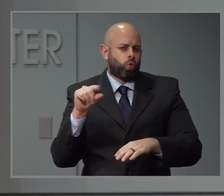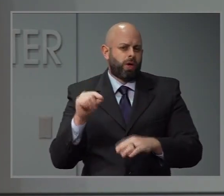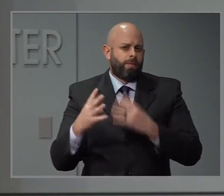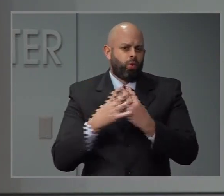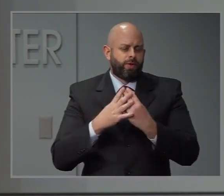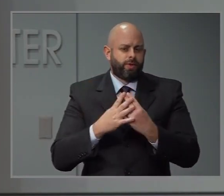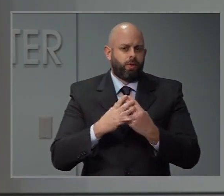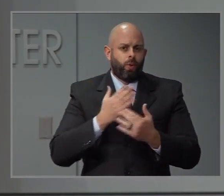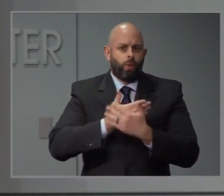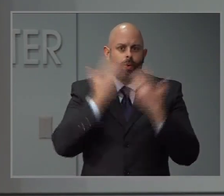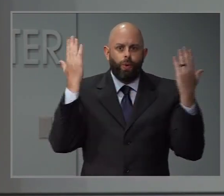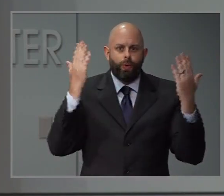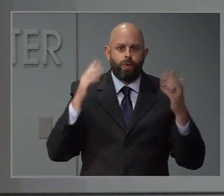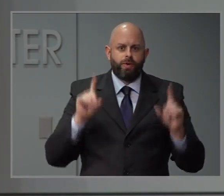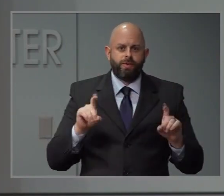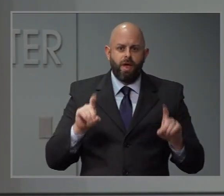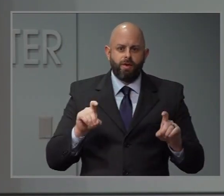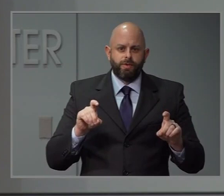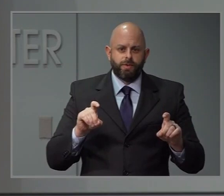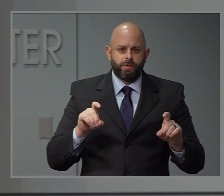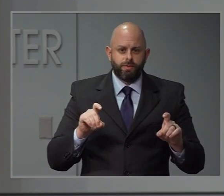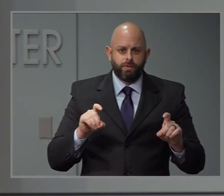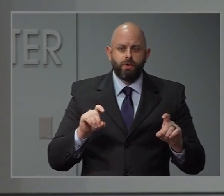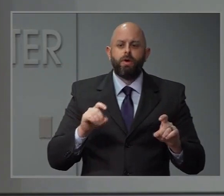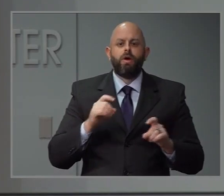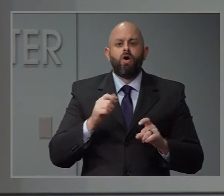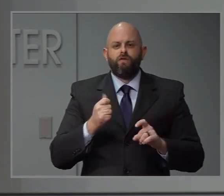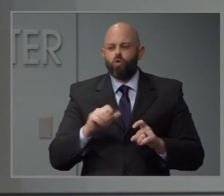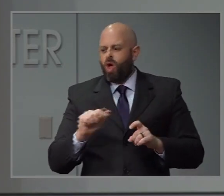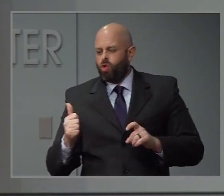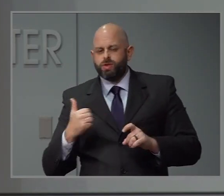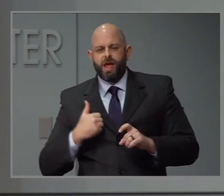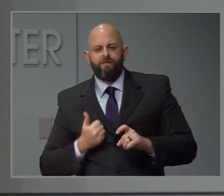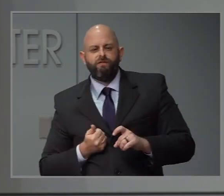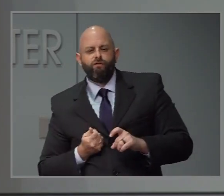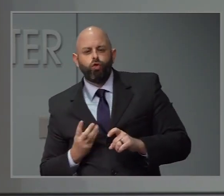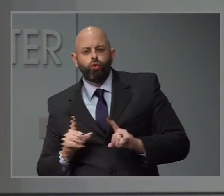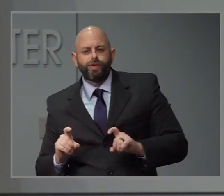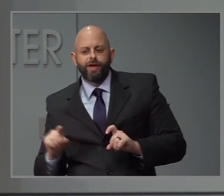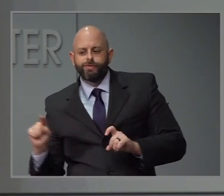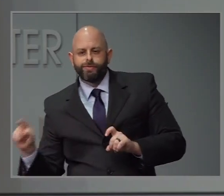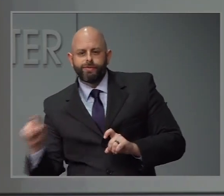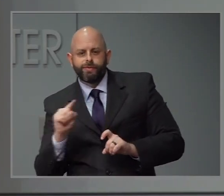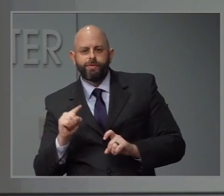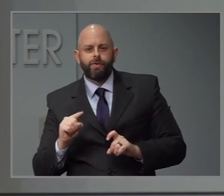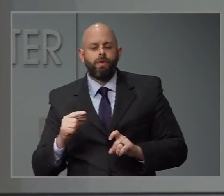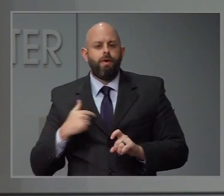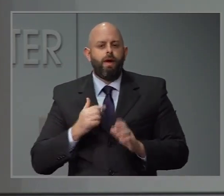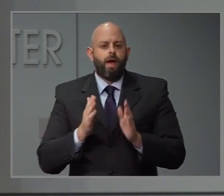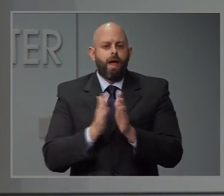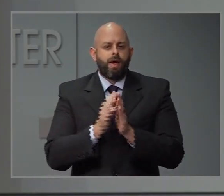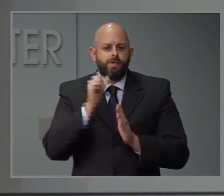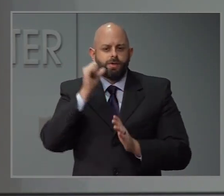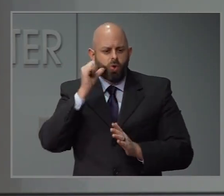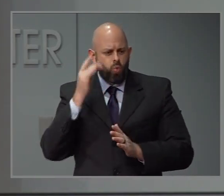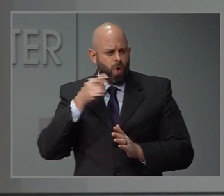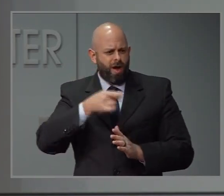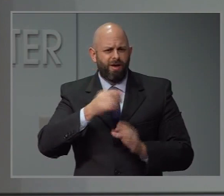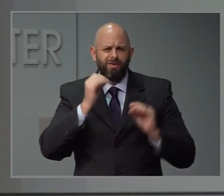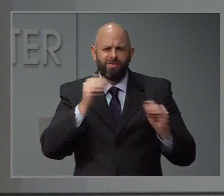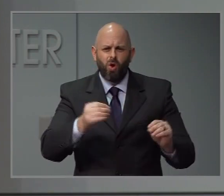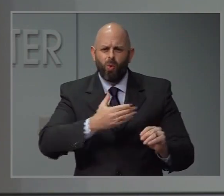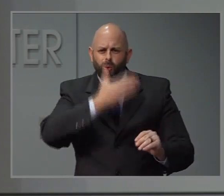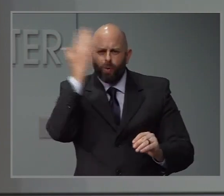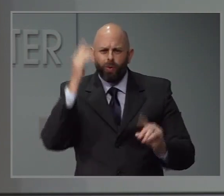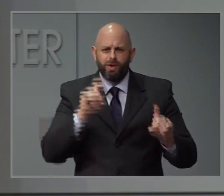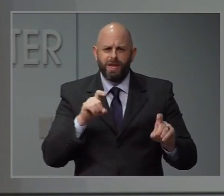done at all. A number of others that have only like a handful of tests. When I asked about this yesterday, a spokesman said that there is some kind